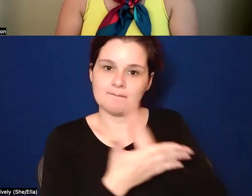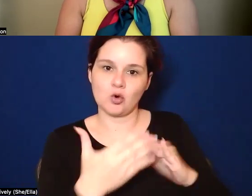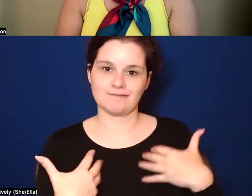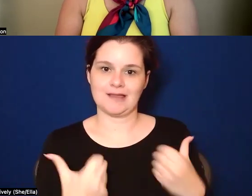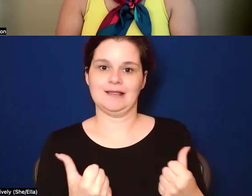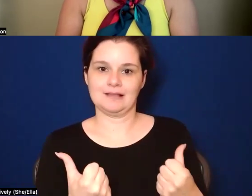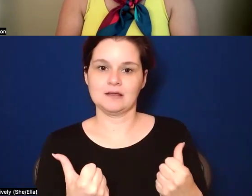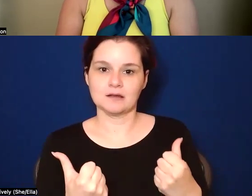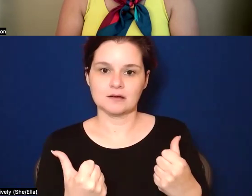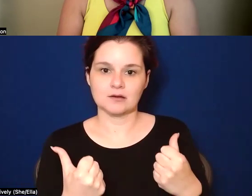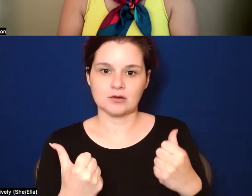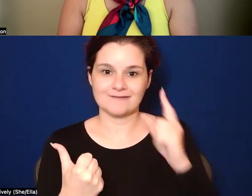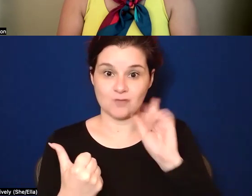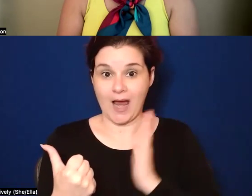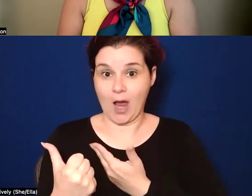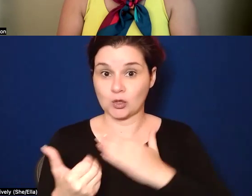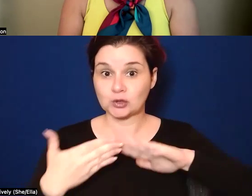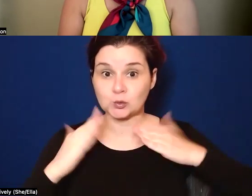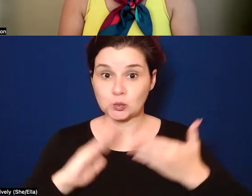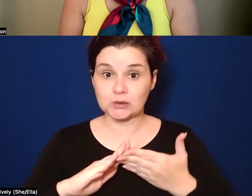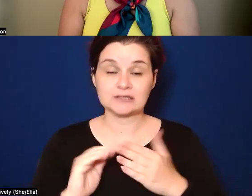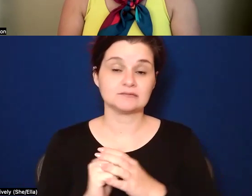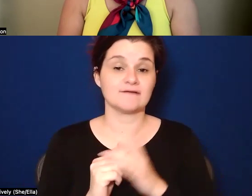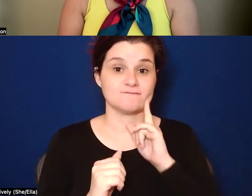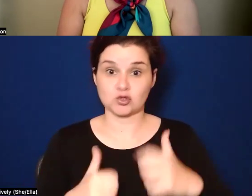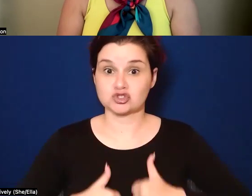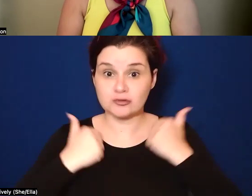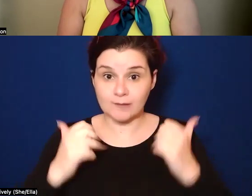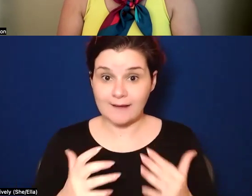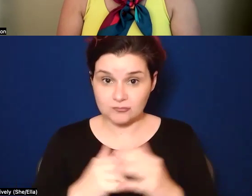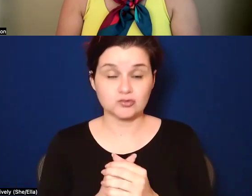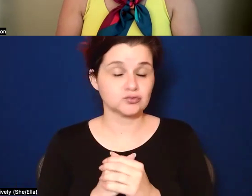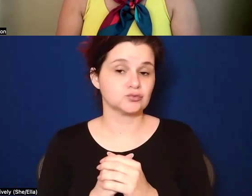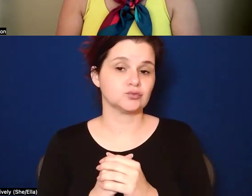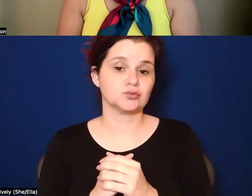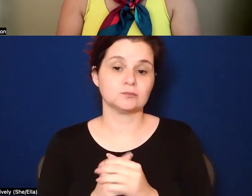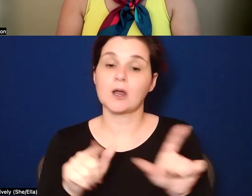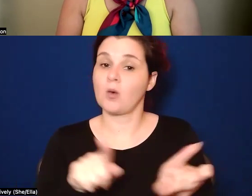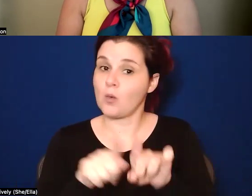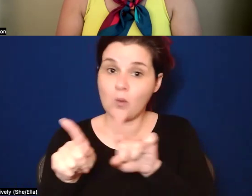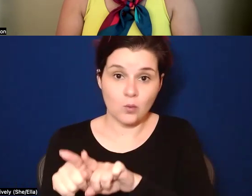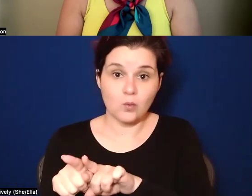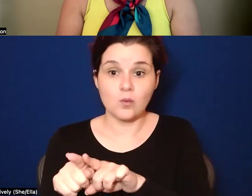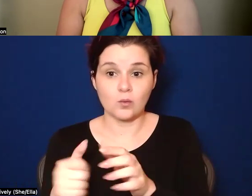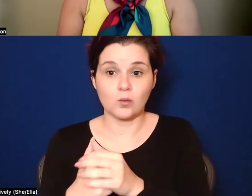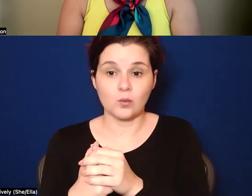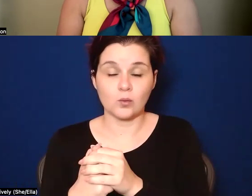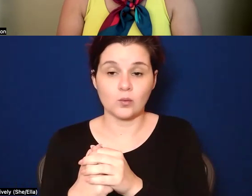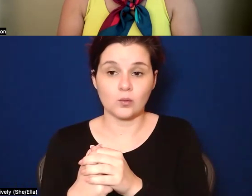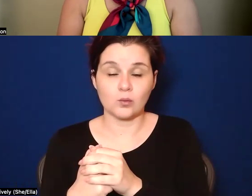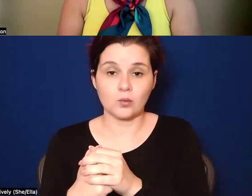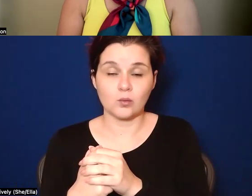for, uh, our communities for our, for the survivors. Right. And also it